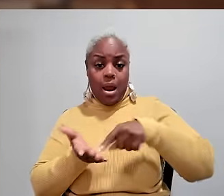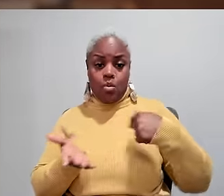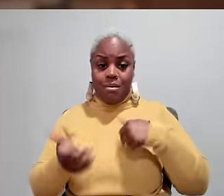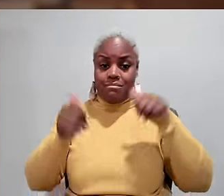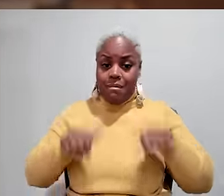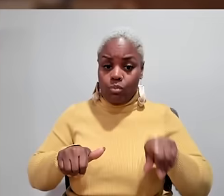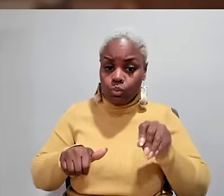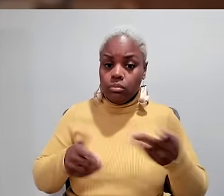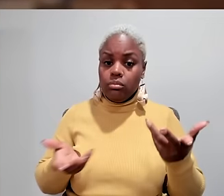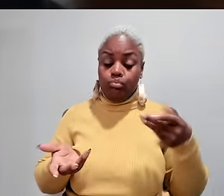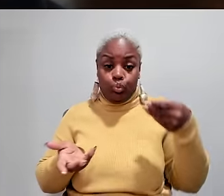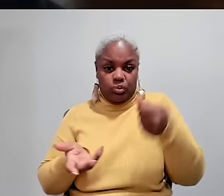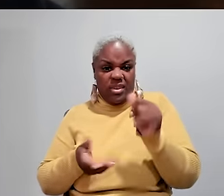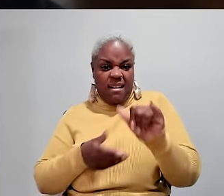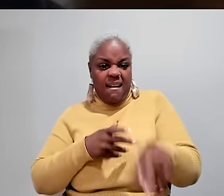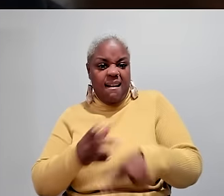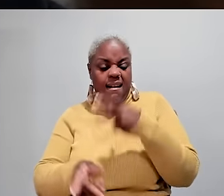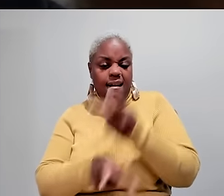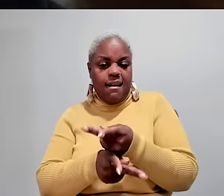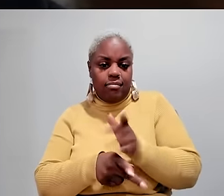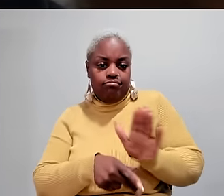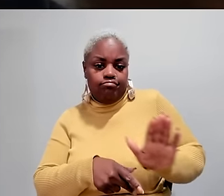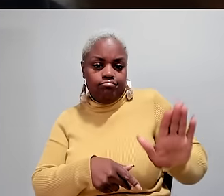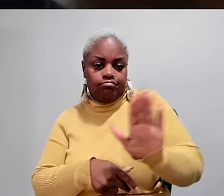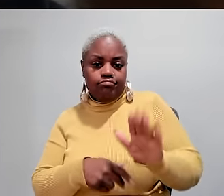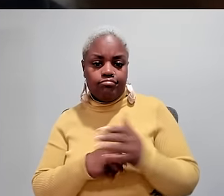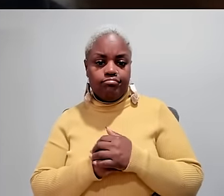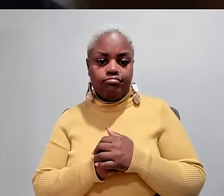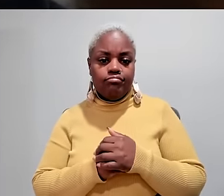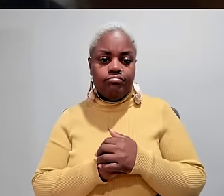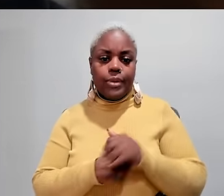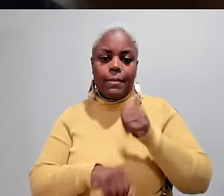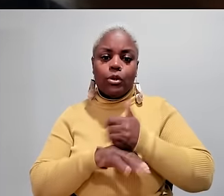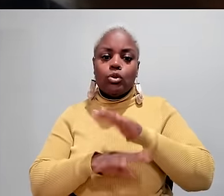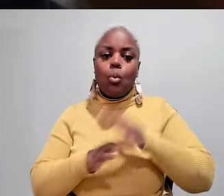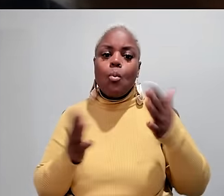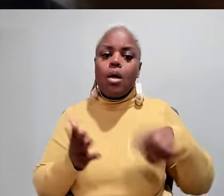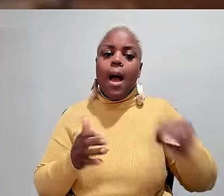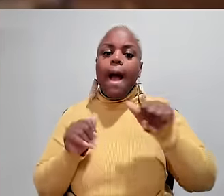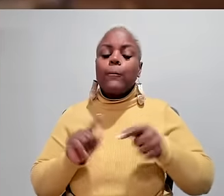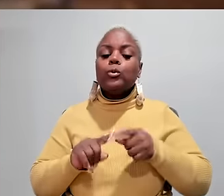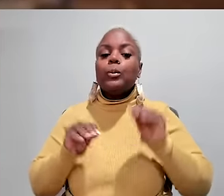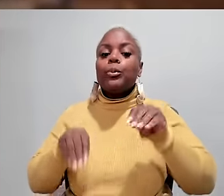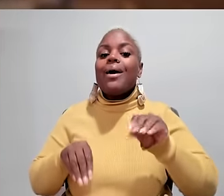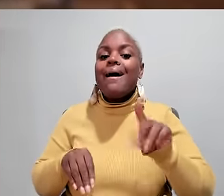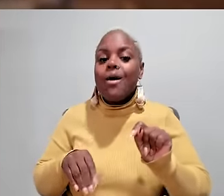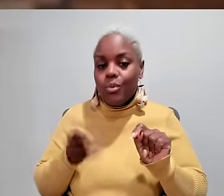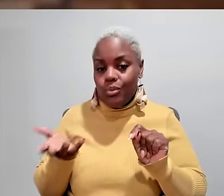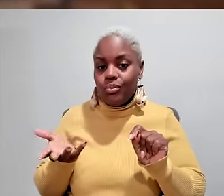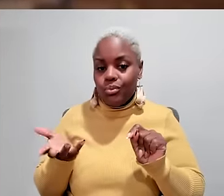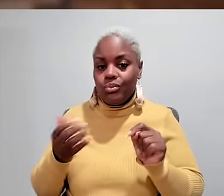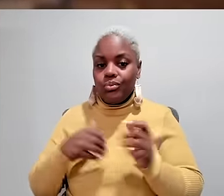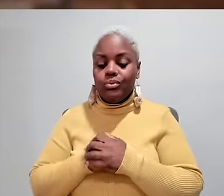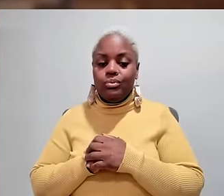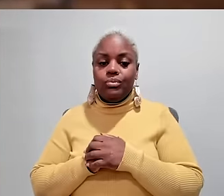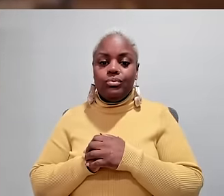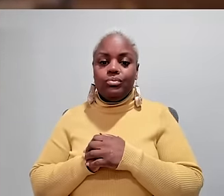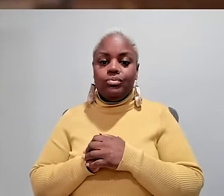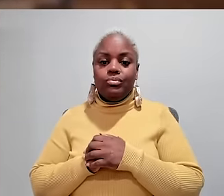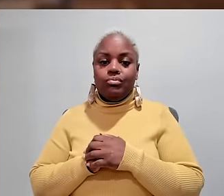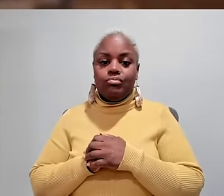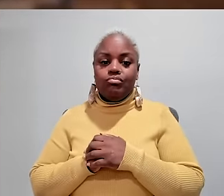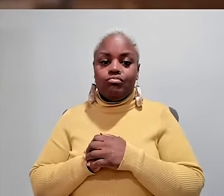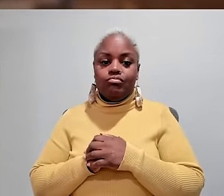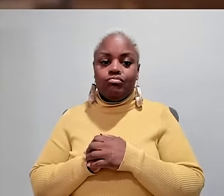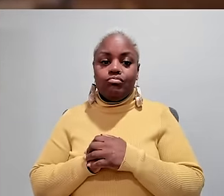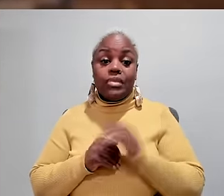what's your output versus your investment? We're all paid for what we can do. Their reimbursement is kind of based on what they're